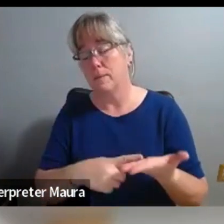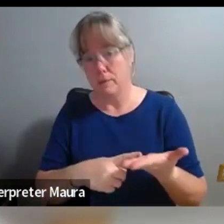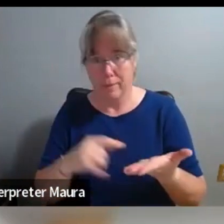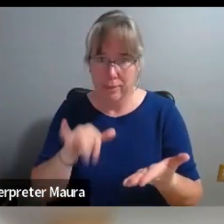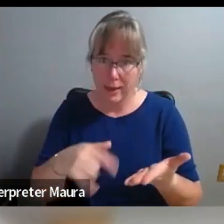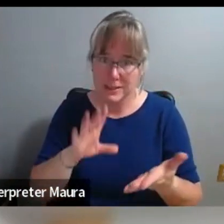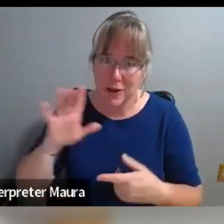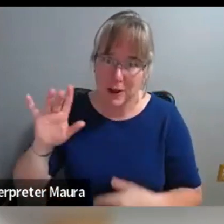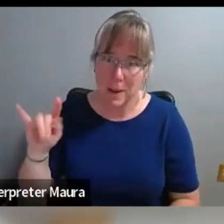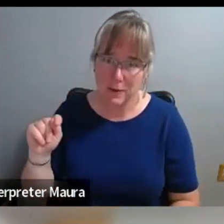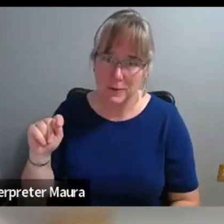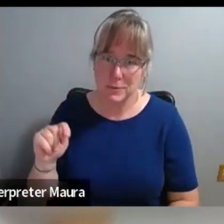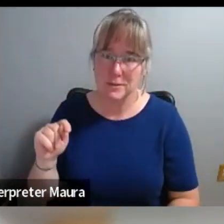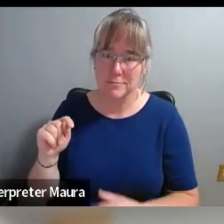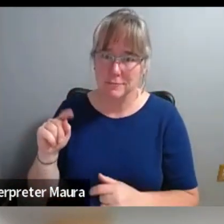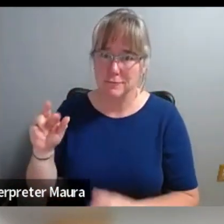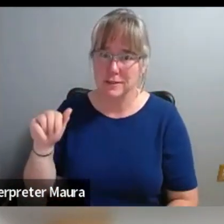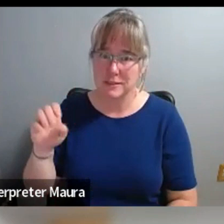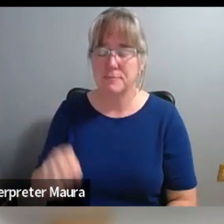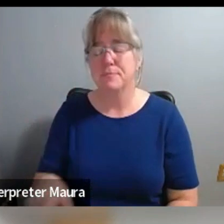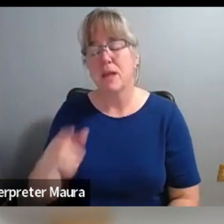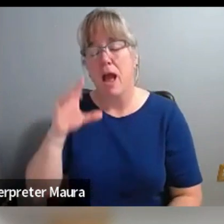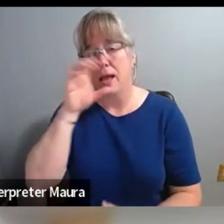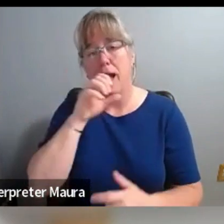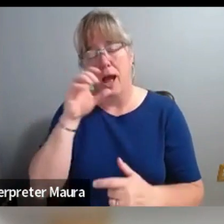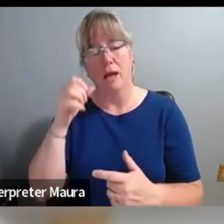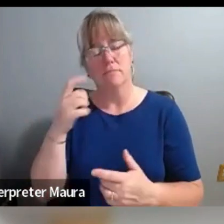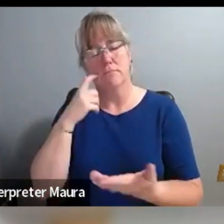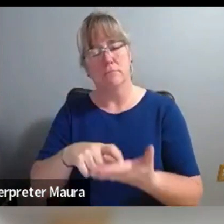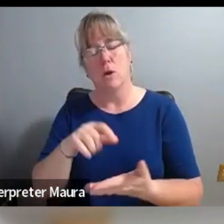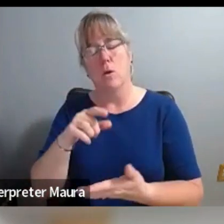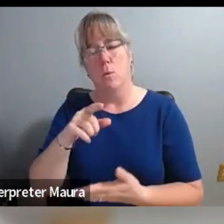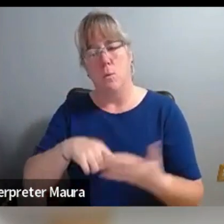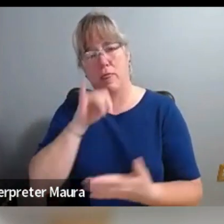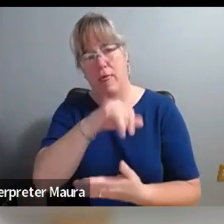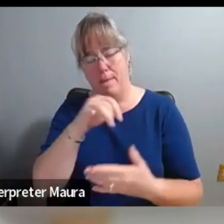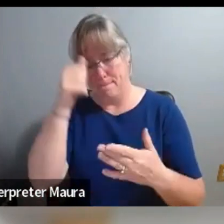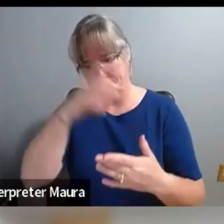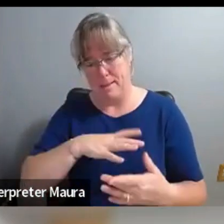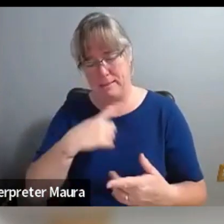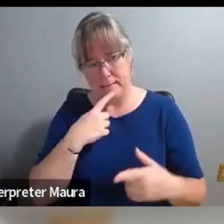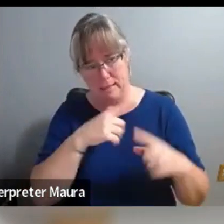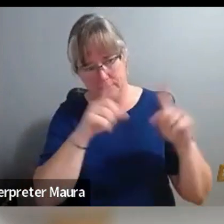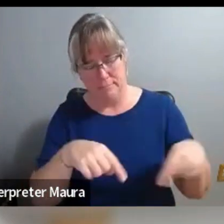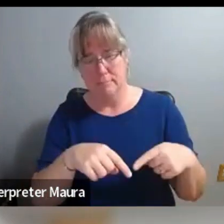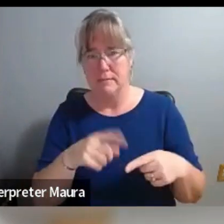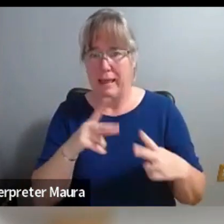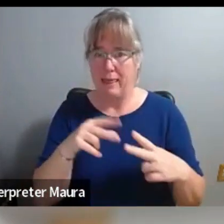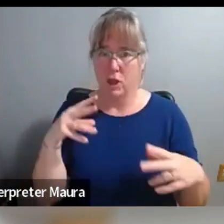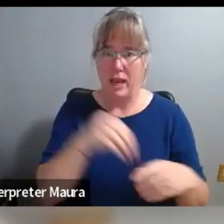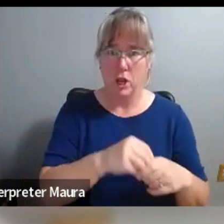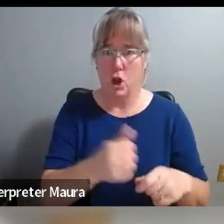So I get what that guy meant. In the wake of the murder of George Floyd, in the middle of trying to make